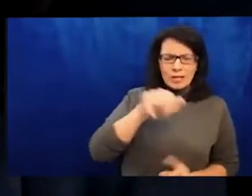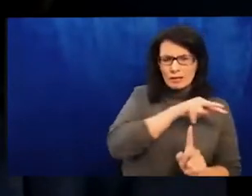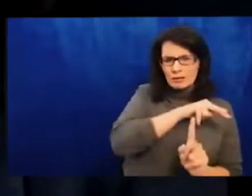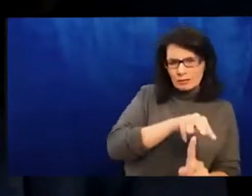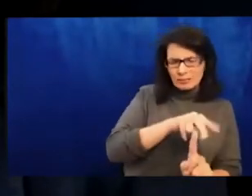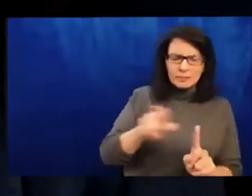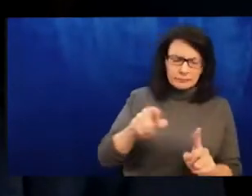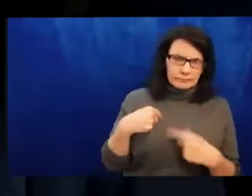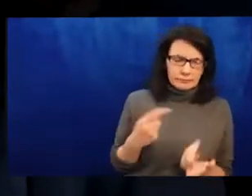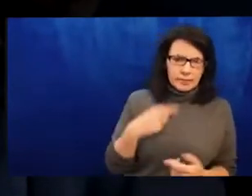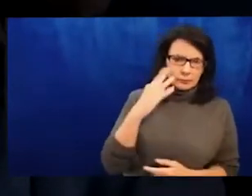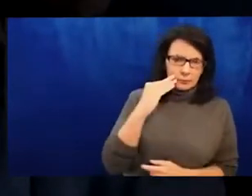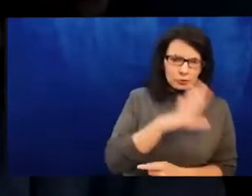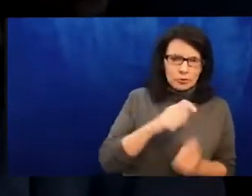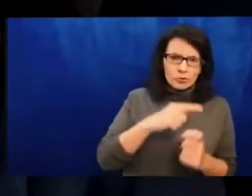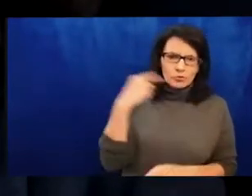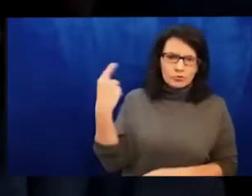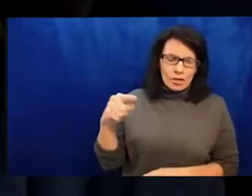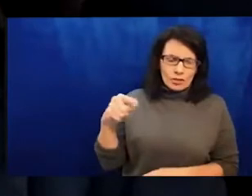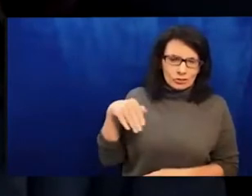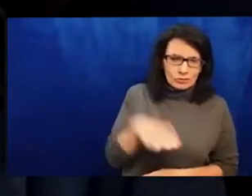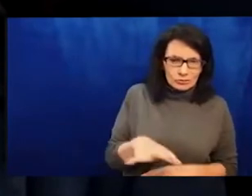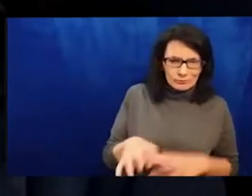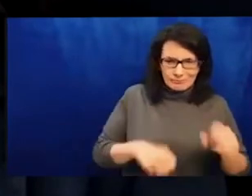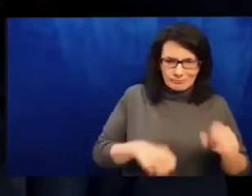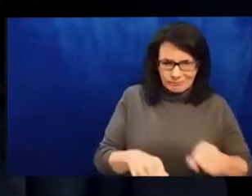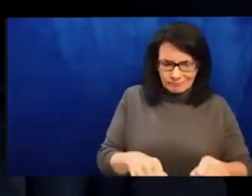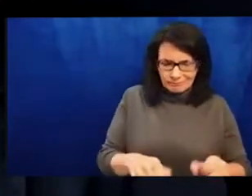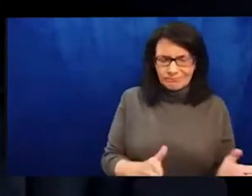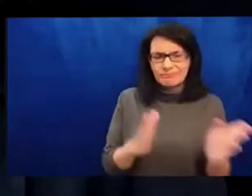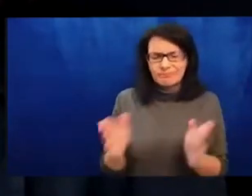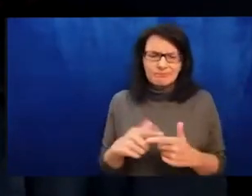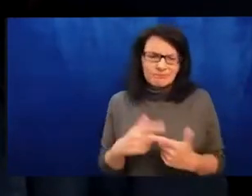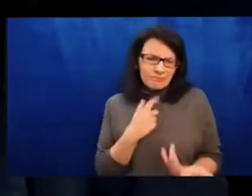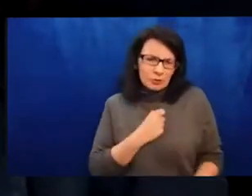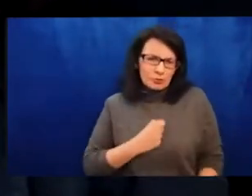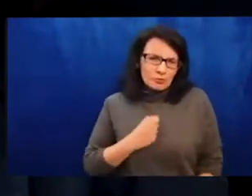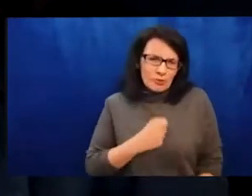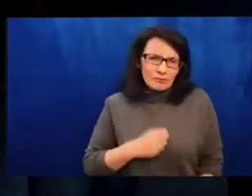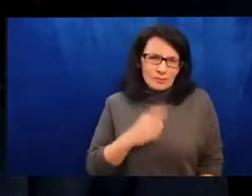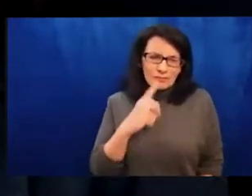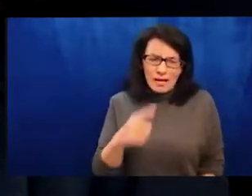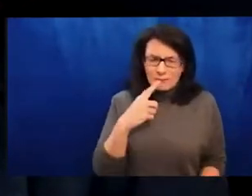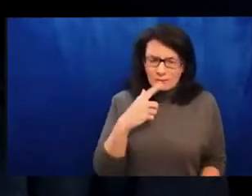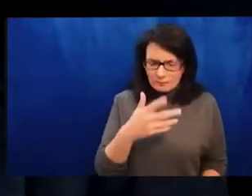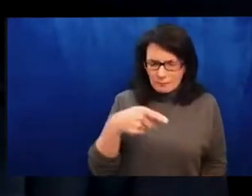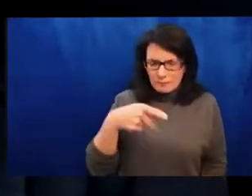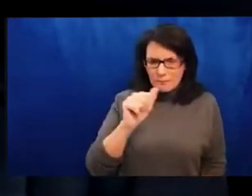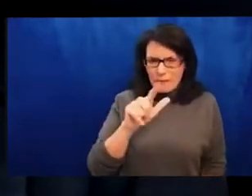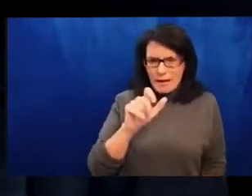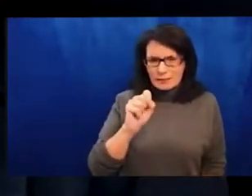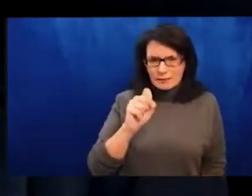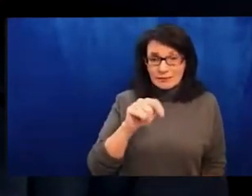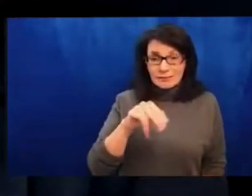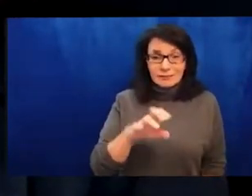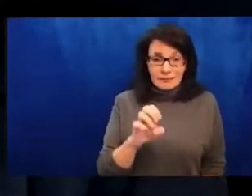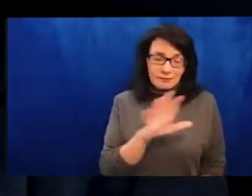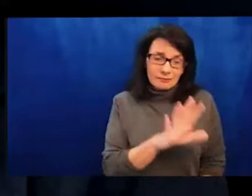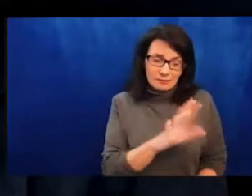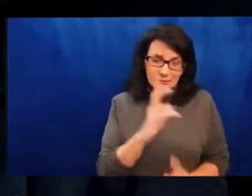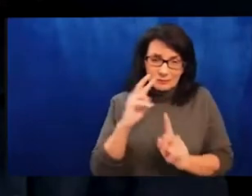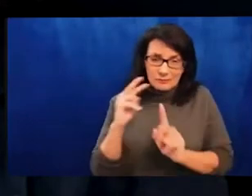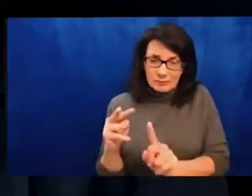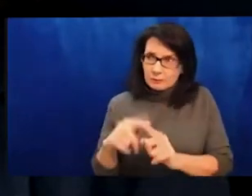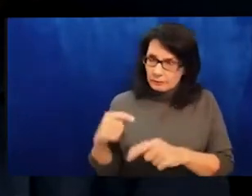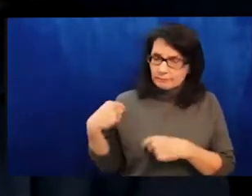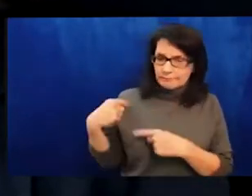region. In the second half of our program we turn to international perspectives and we will hear from playwright Mohamed Al-Attar who joins us